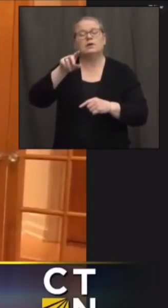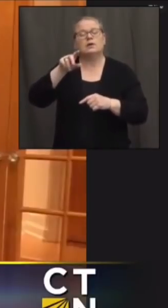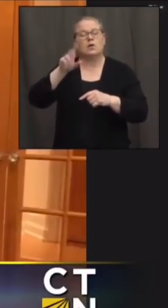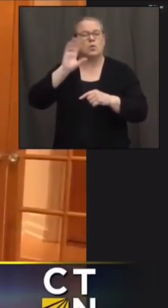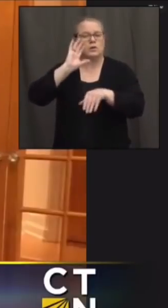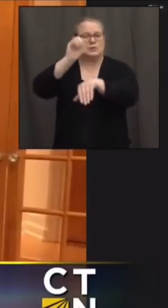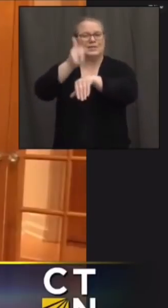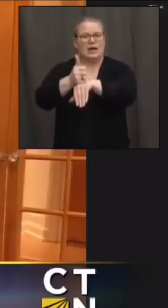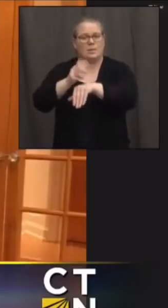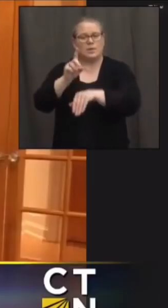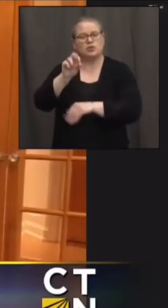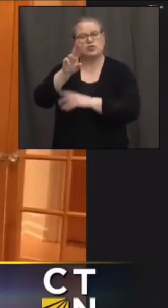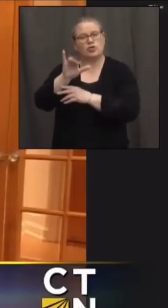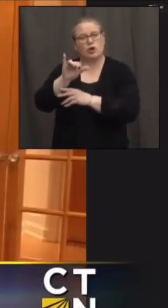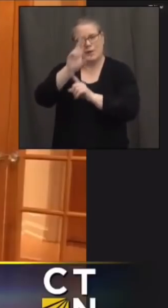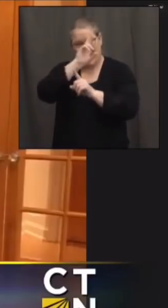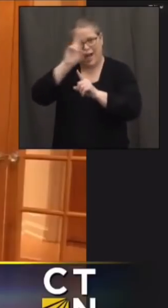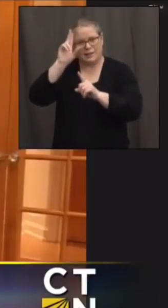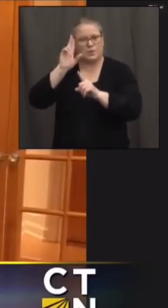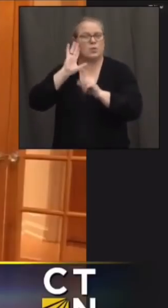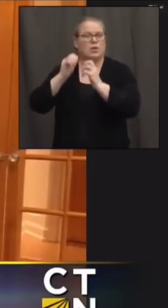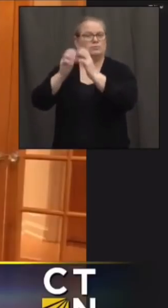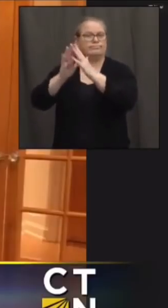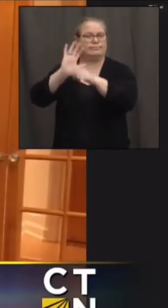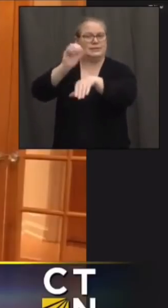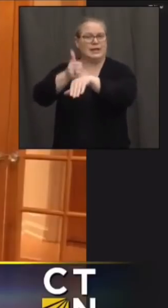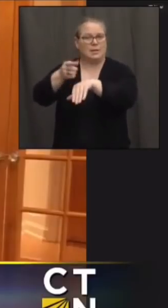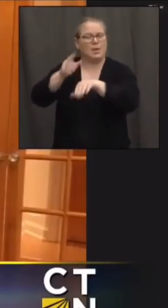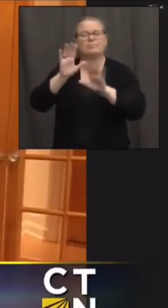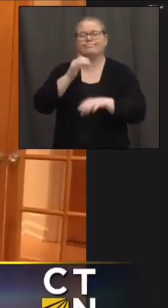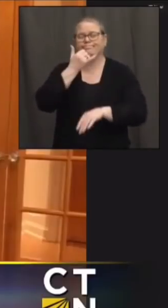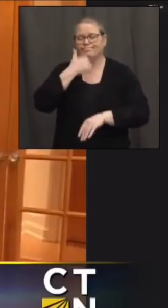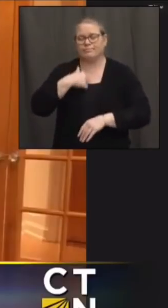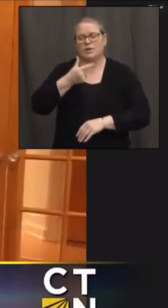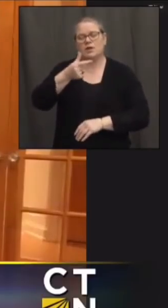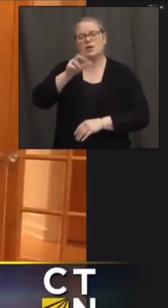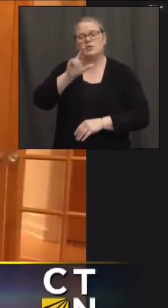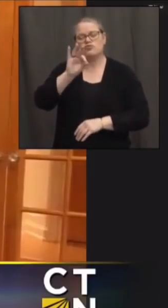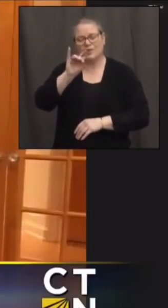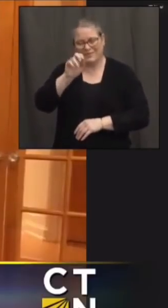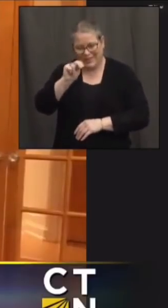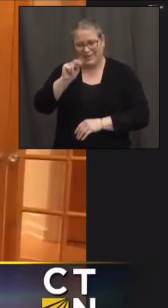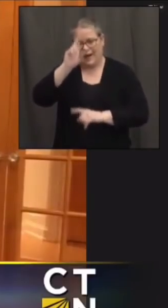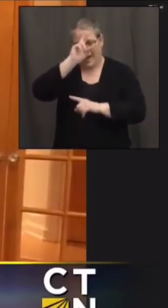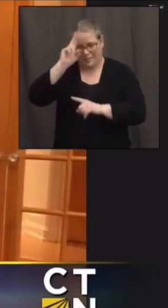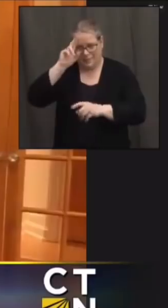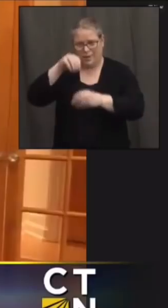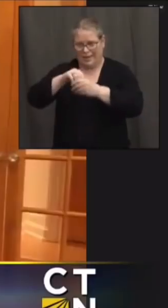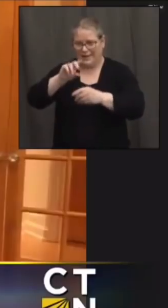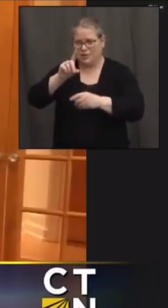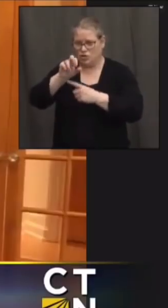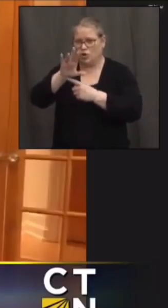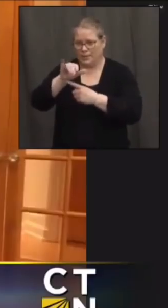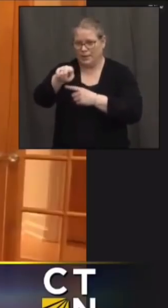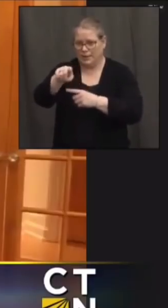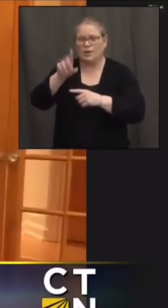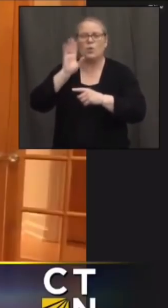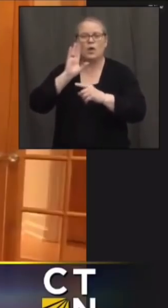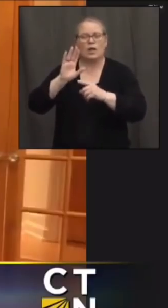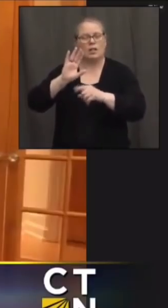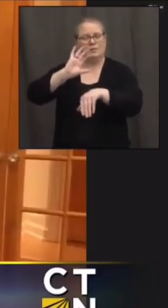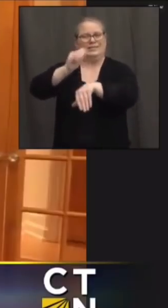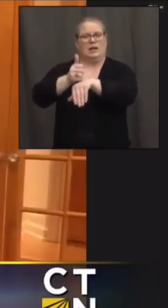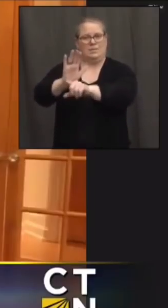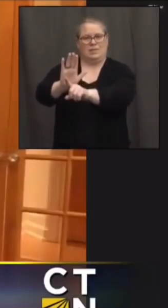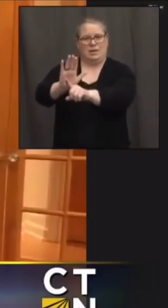derby hospital um we'll we'll have a griffin hospital rather in derby um we'll have many more to announce probably starting next